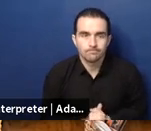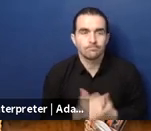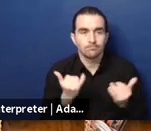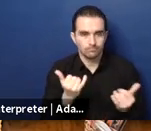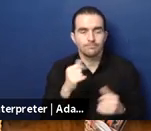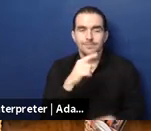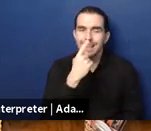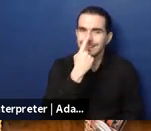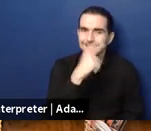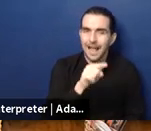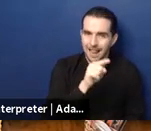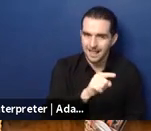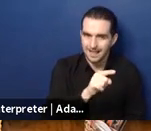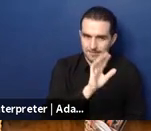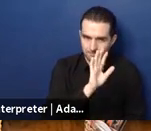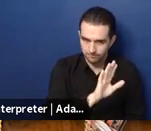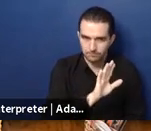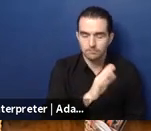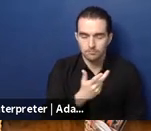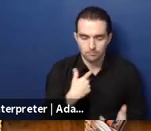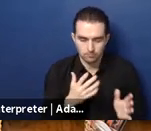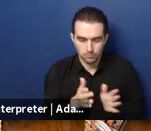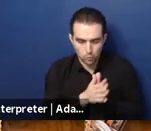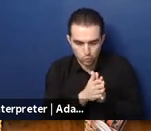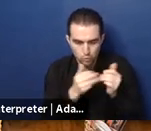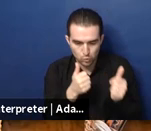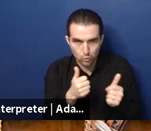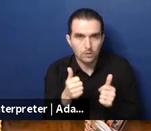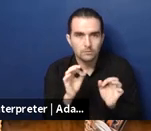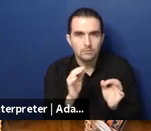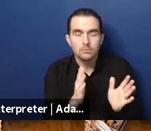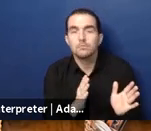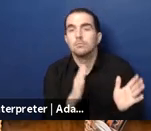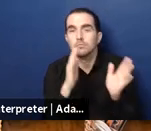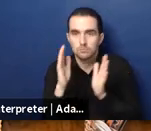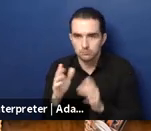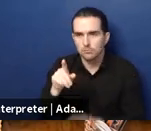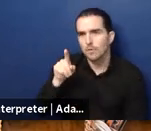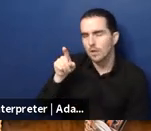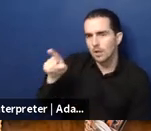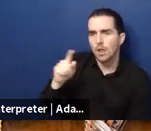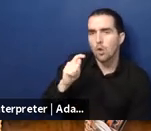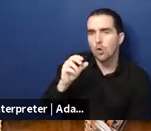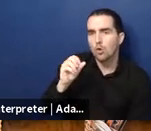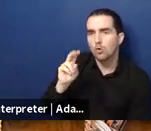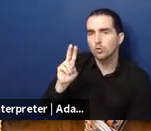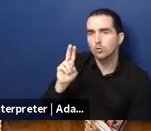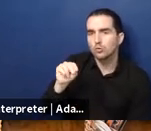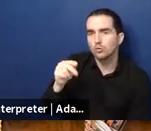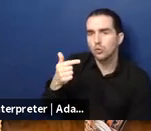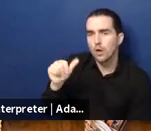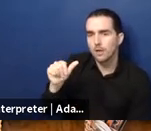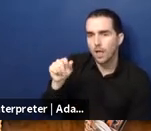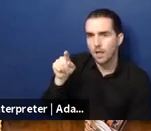developed in tonga um adb supported this uh sort of starting back about nine or ten years ago and this model